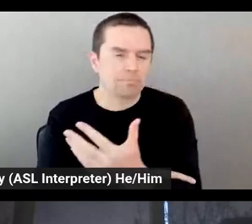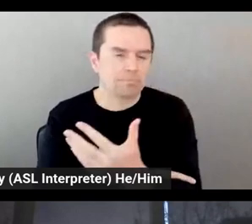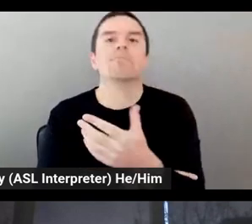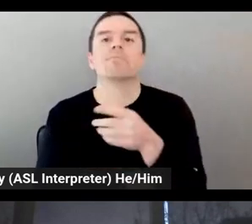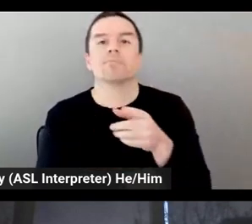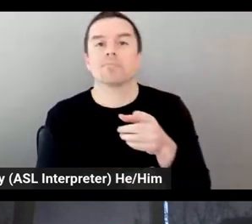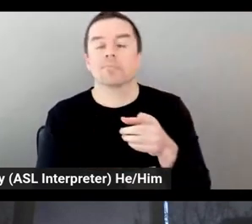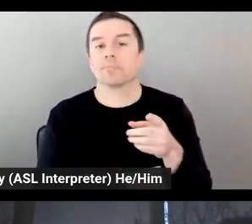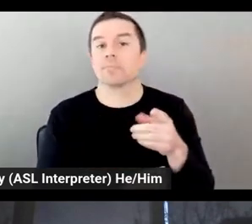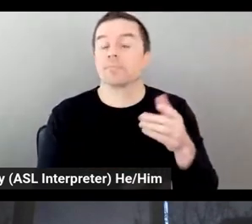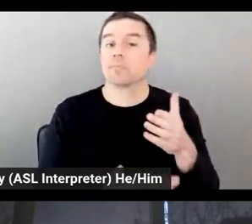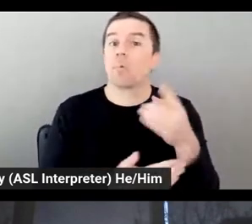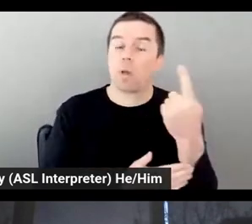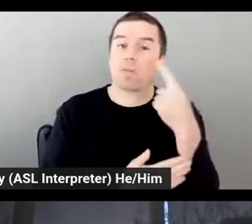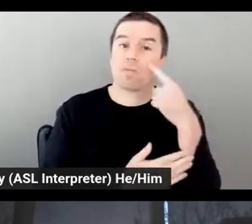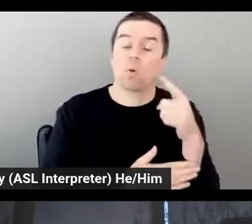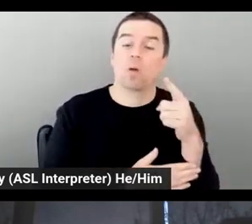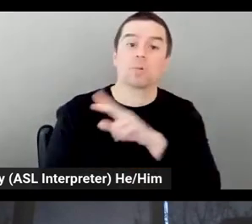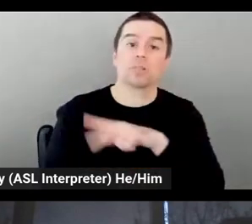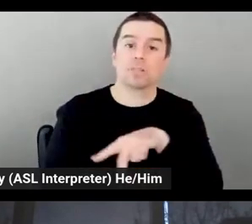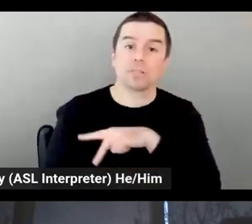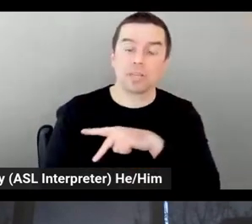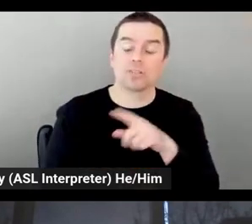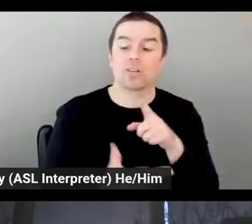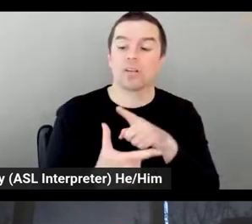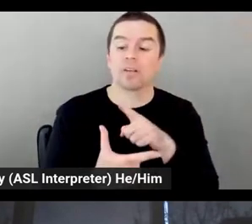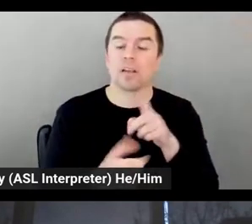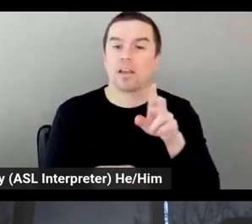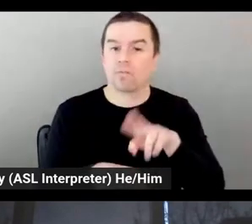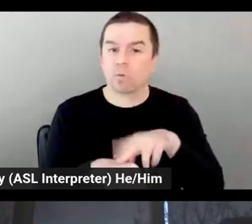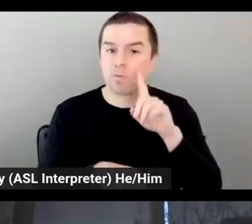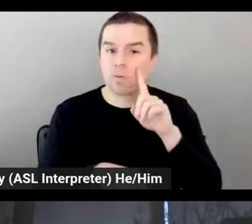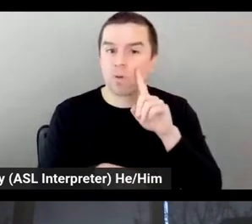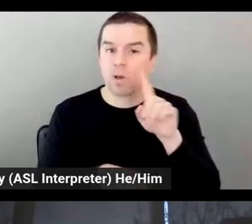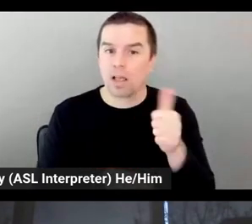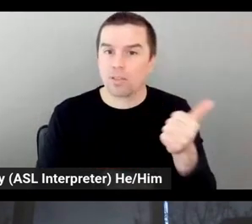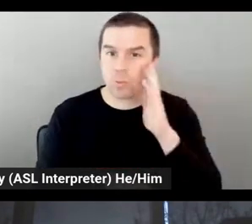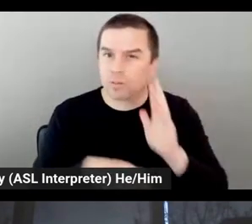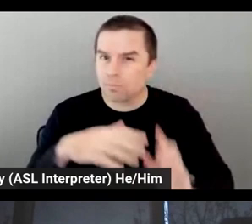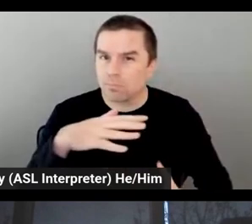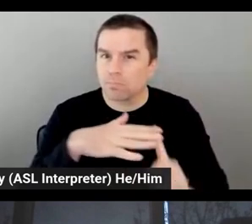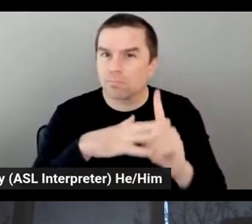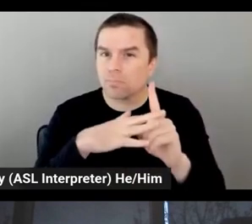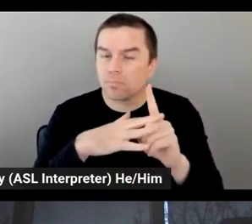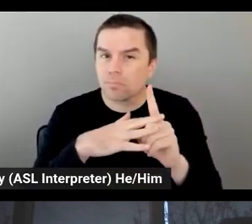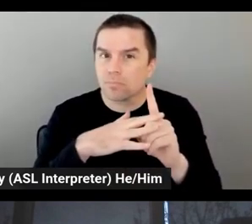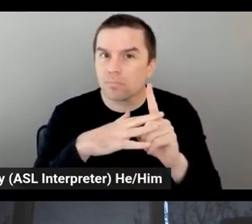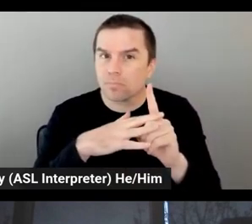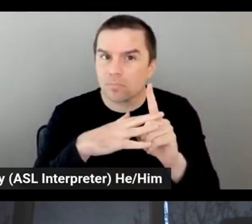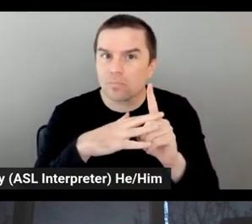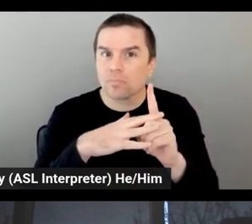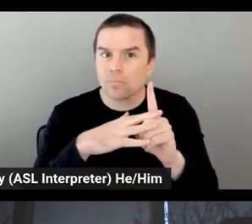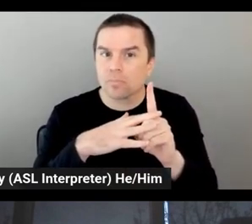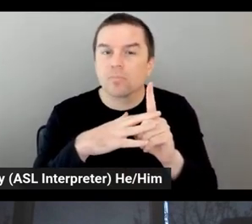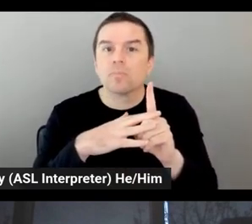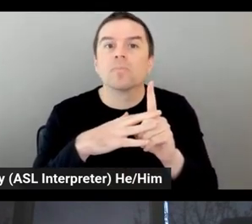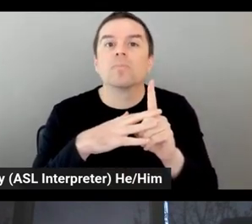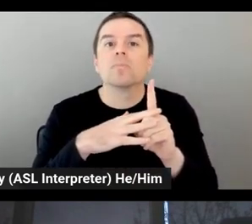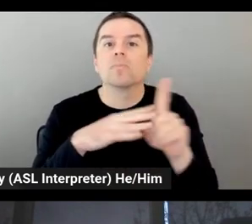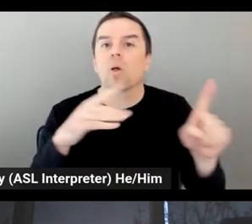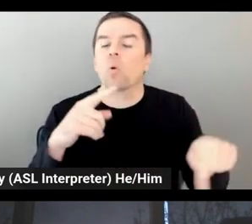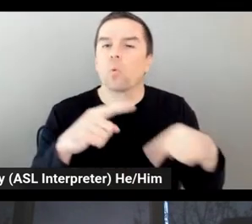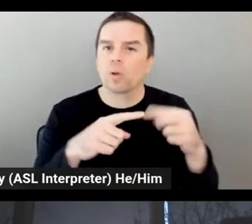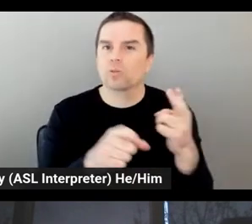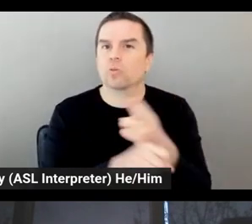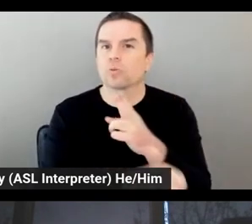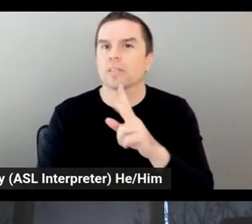others will emerge while you get experience using the application. And, the CACD pipelines, I'm always happy that Silvia mentioned